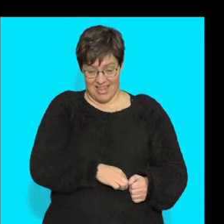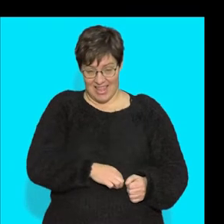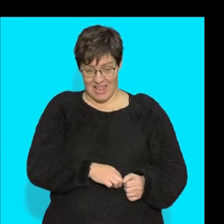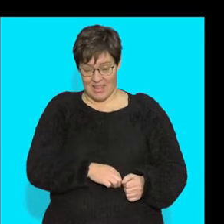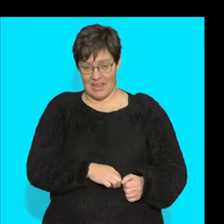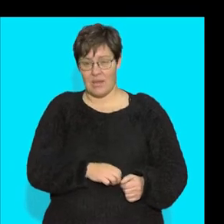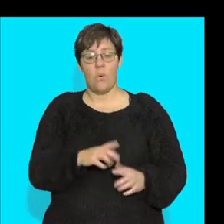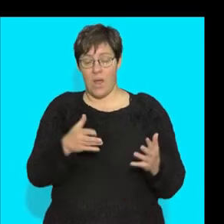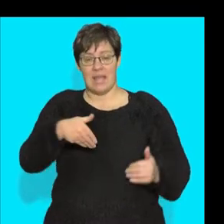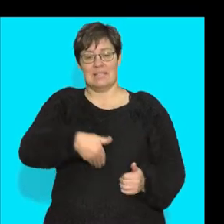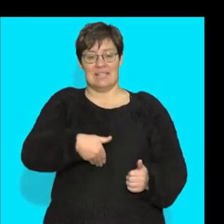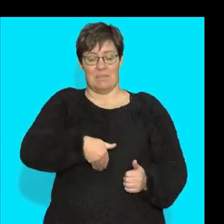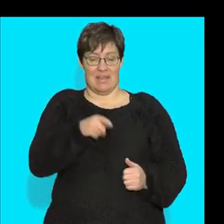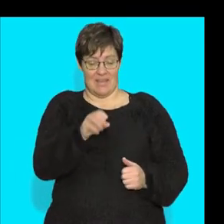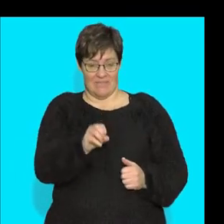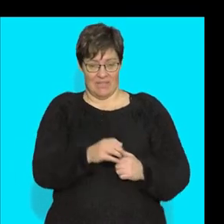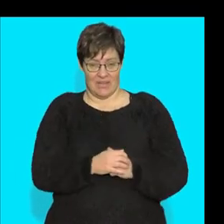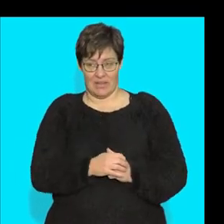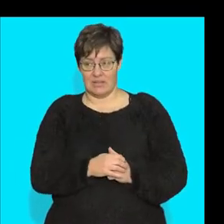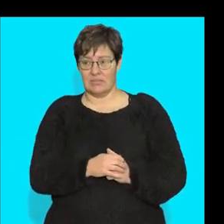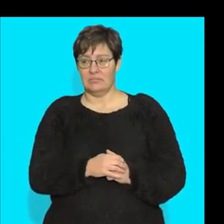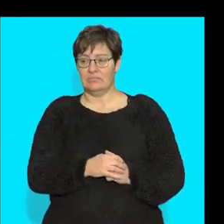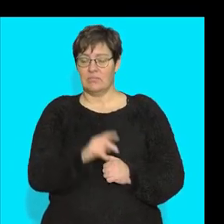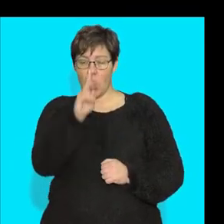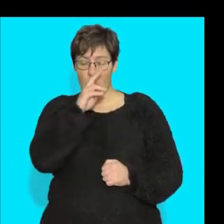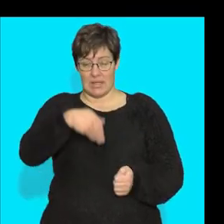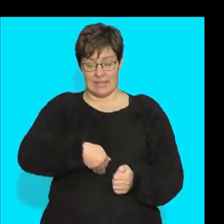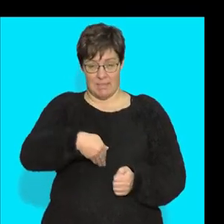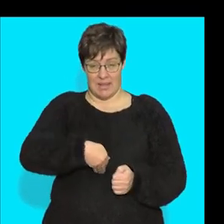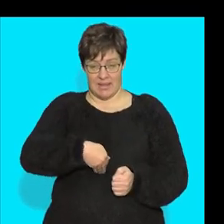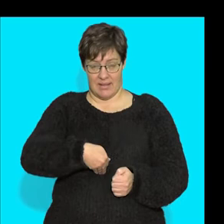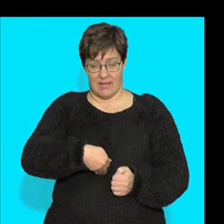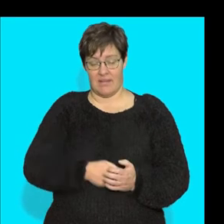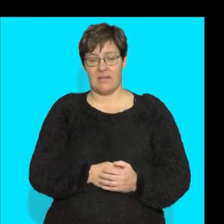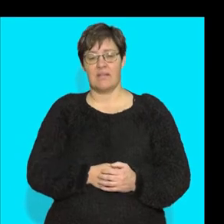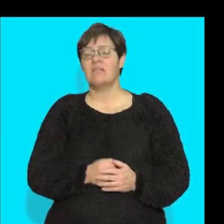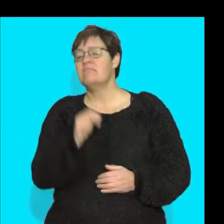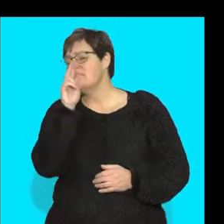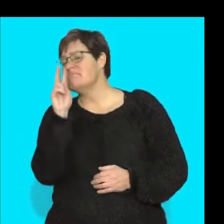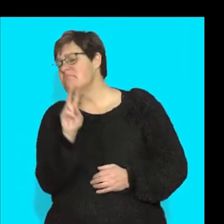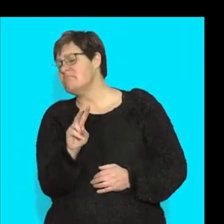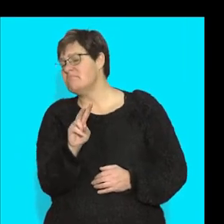here it's in the stomach. So if we're looking at the stomach, all right, what do we know about